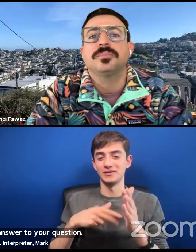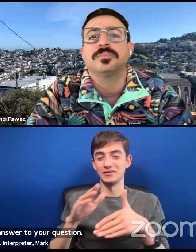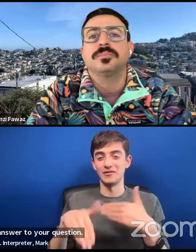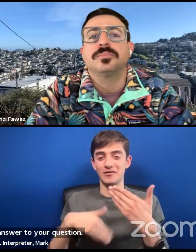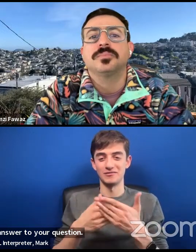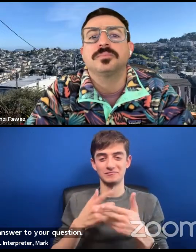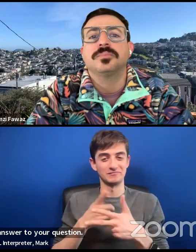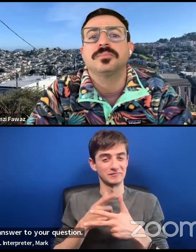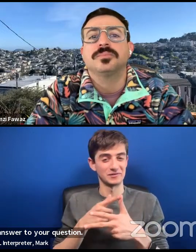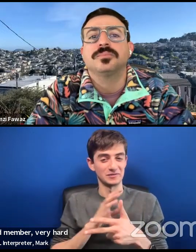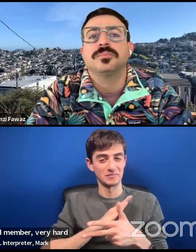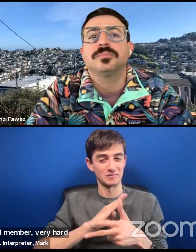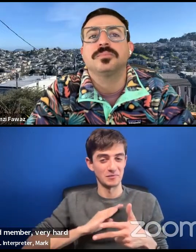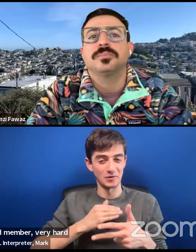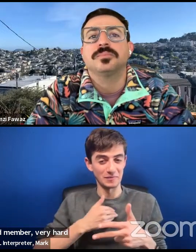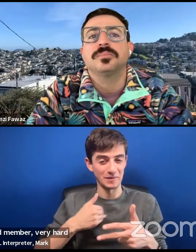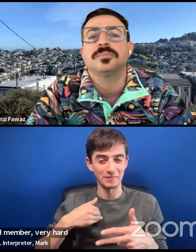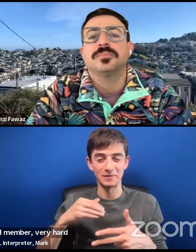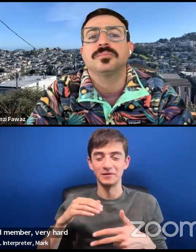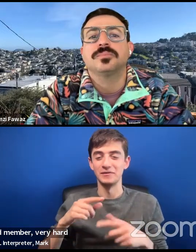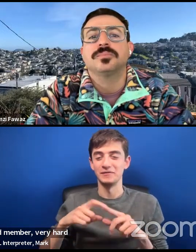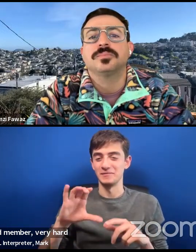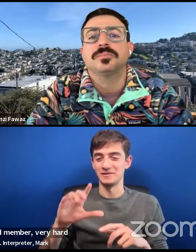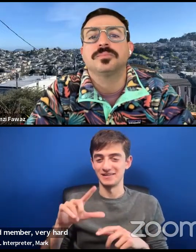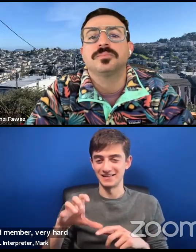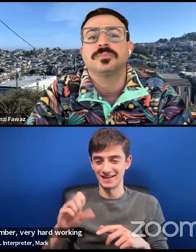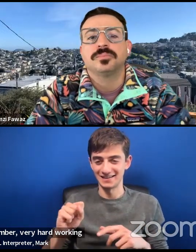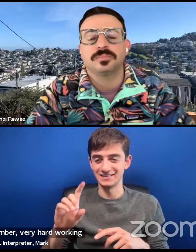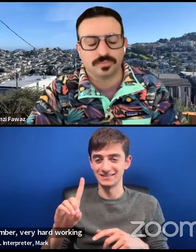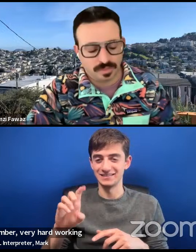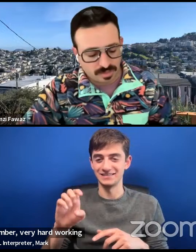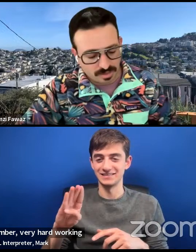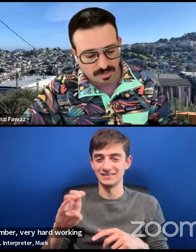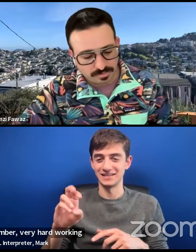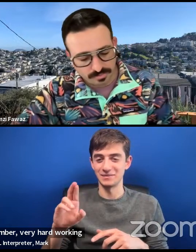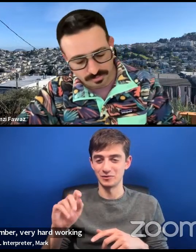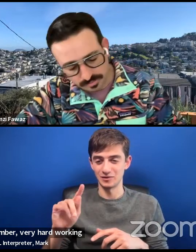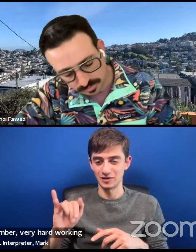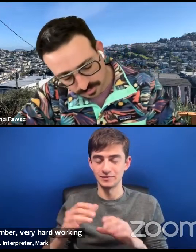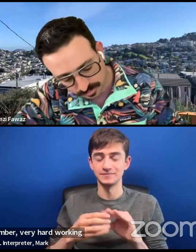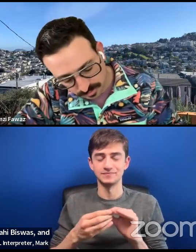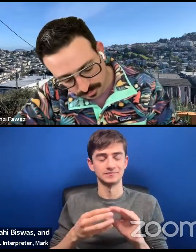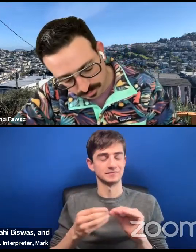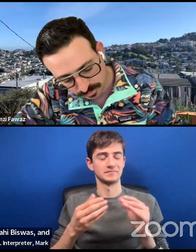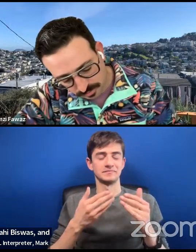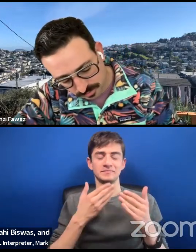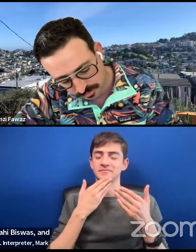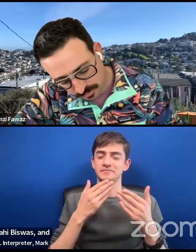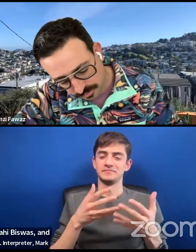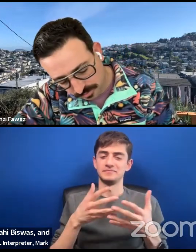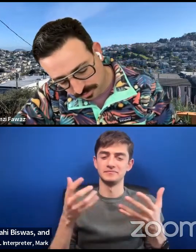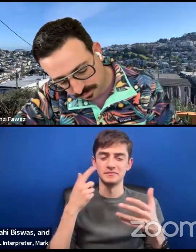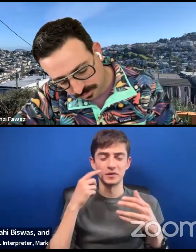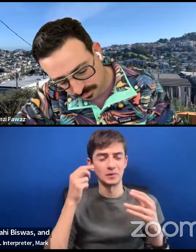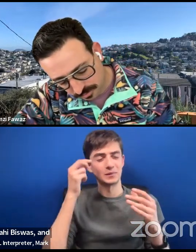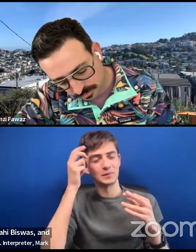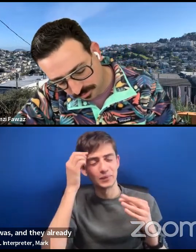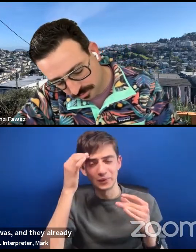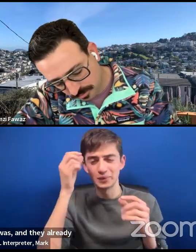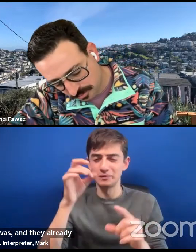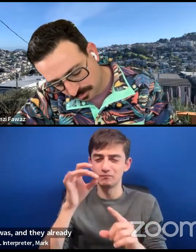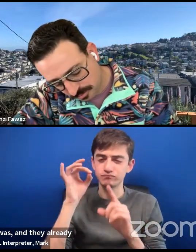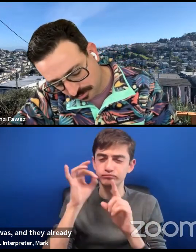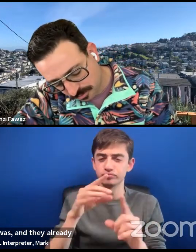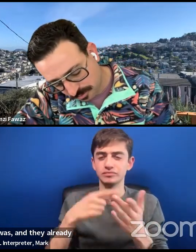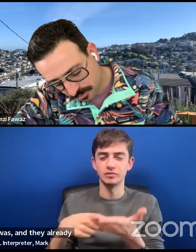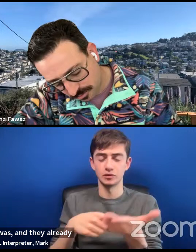very hardworking board member, Debarati Biswas. And Debarati says, thank you both so much for this thought provoking discussion. Both of you talked about identity politics